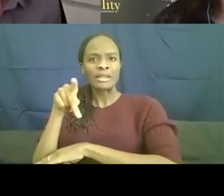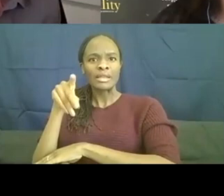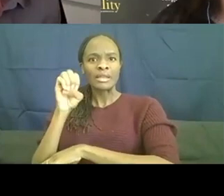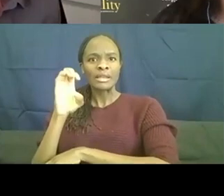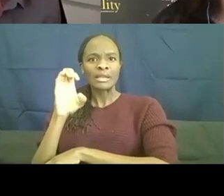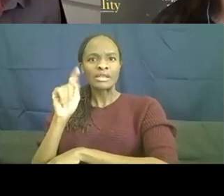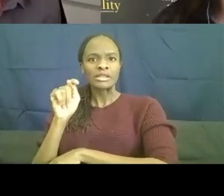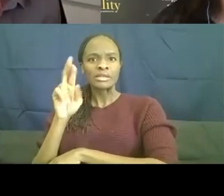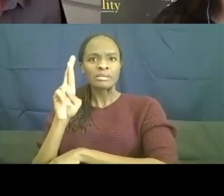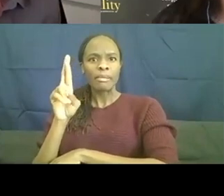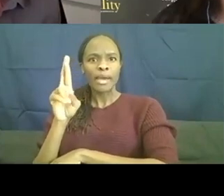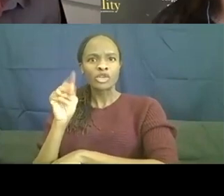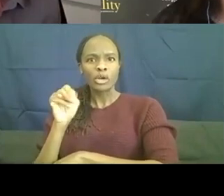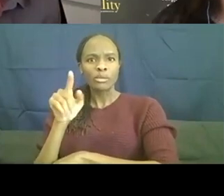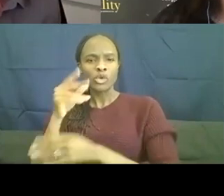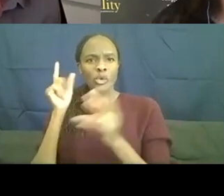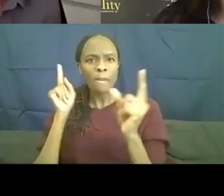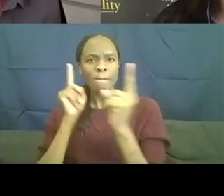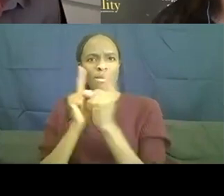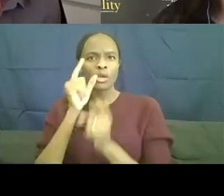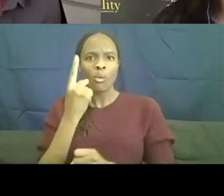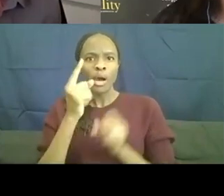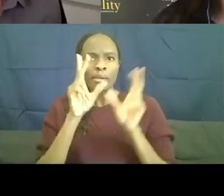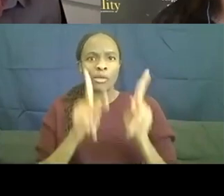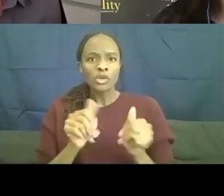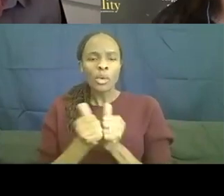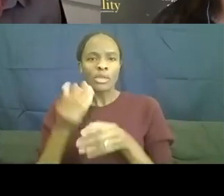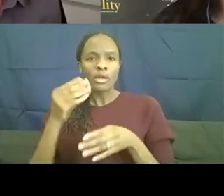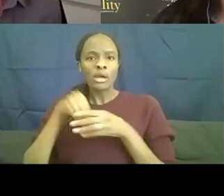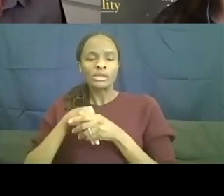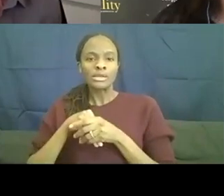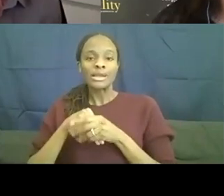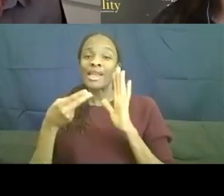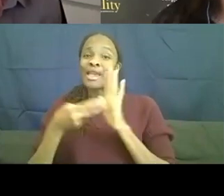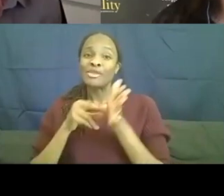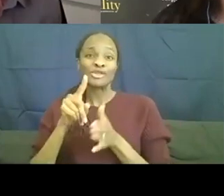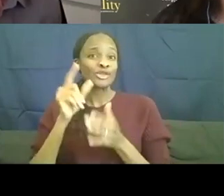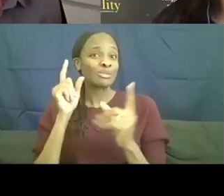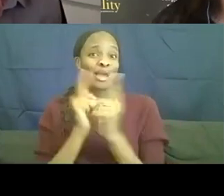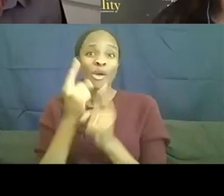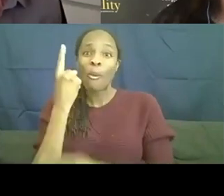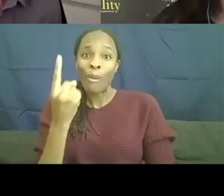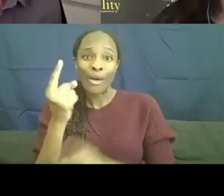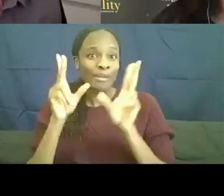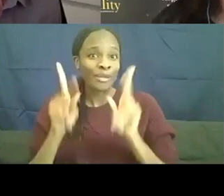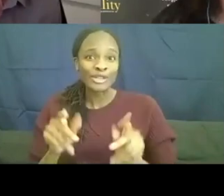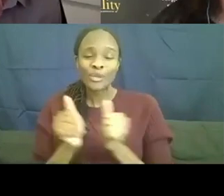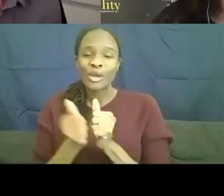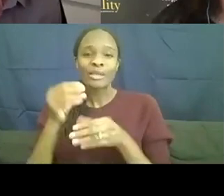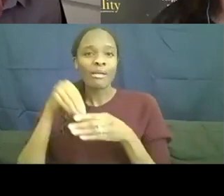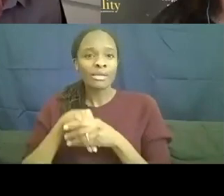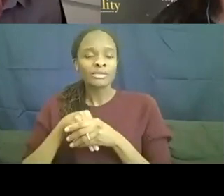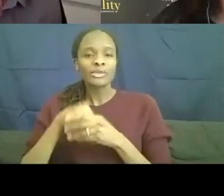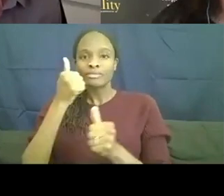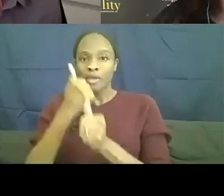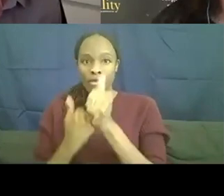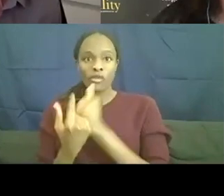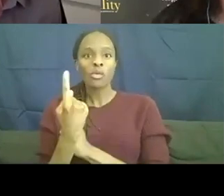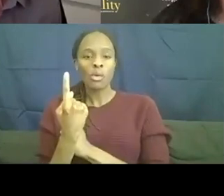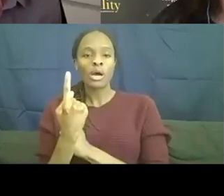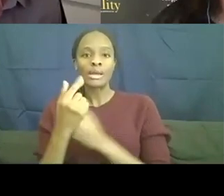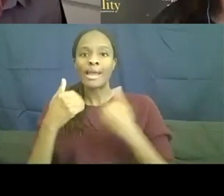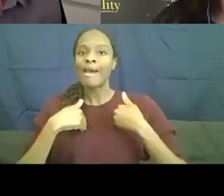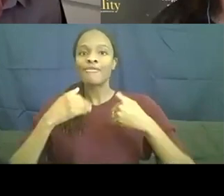one person with autism, that means you've met one person with autism. So everyone has different